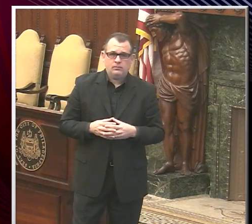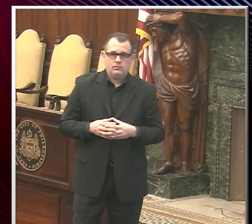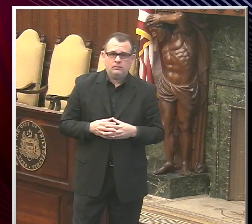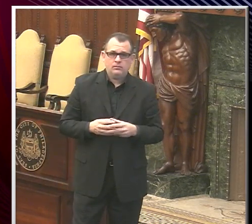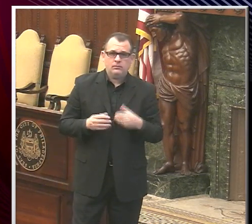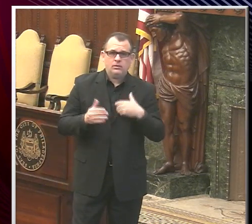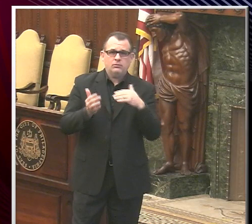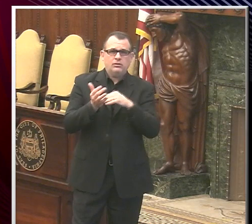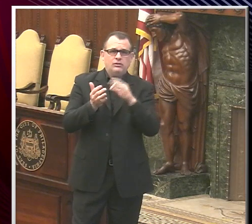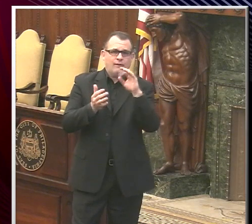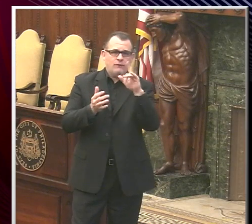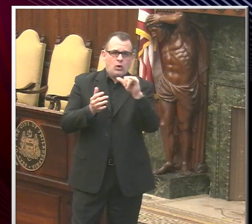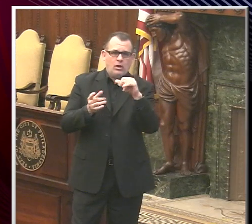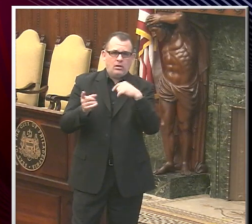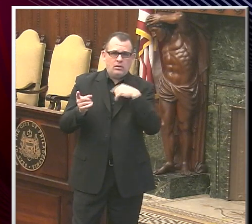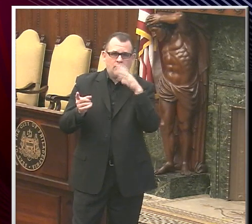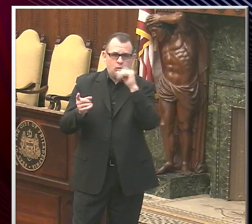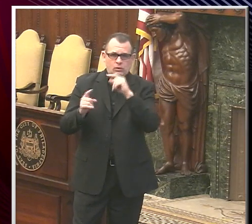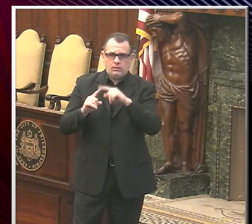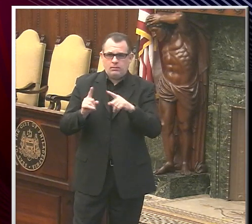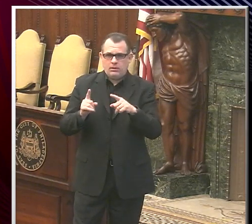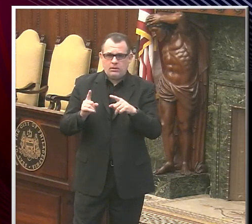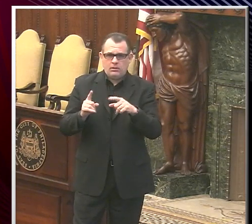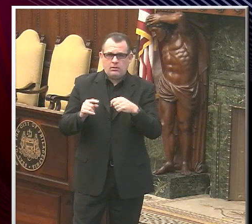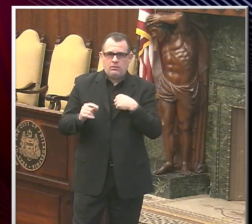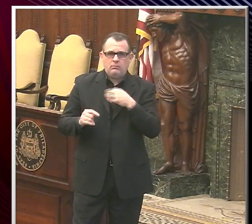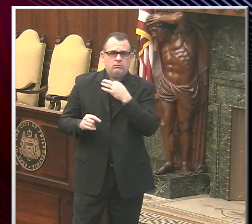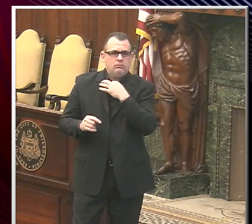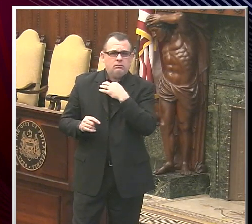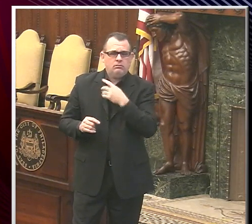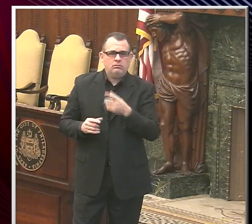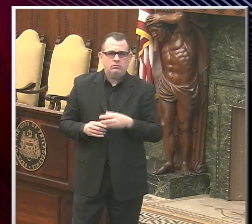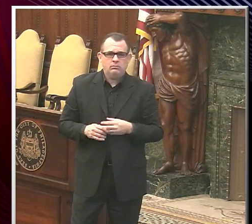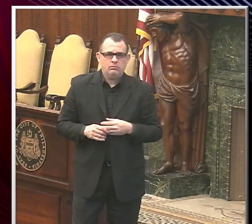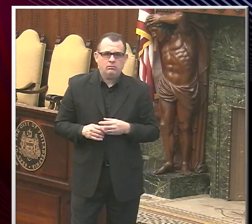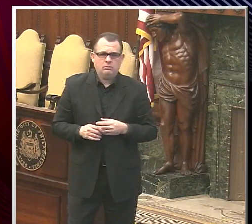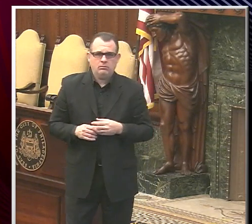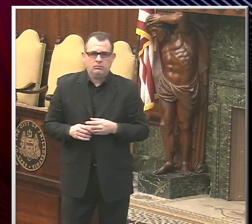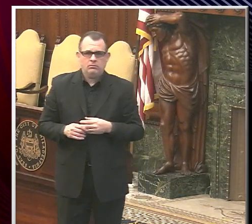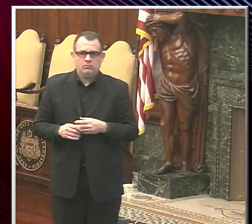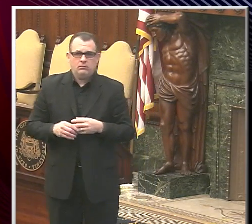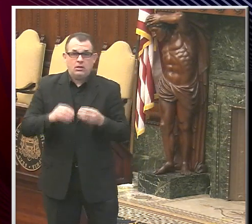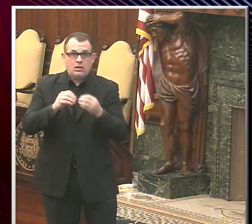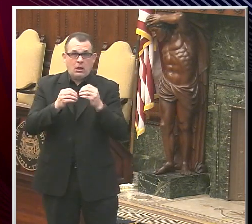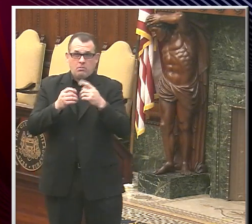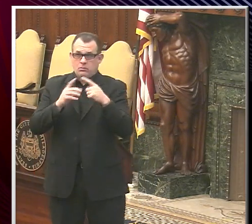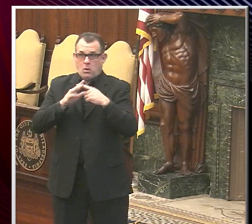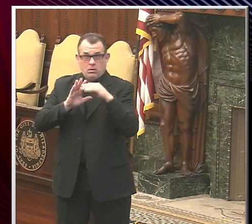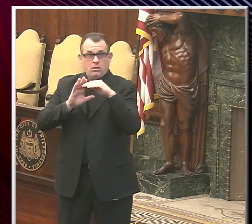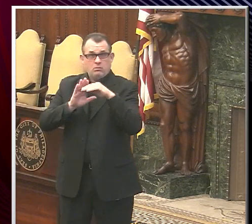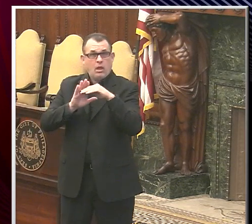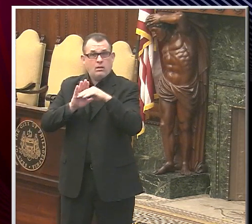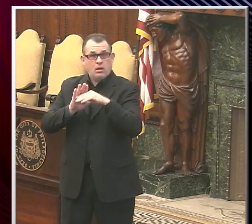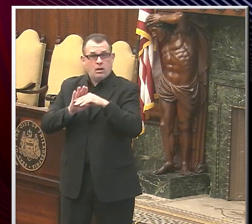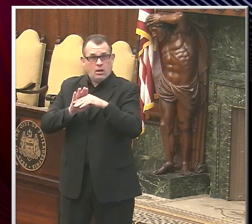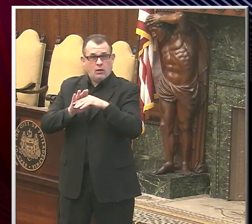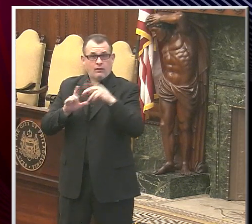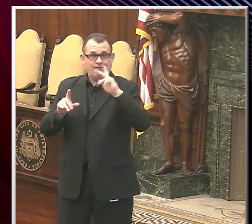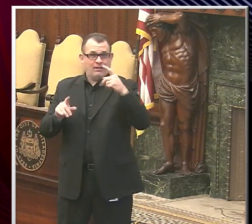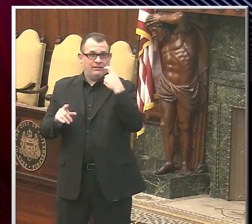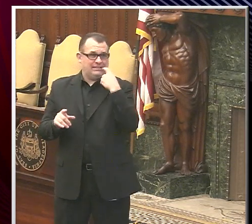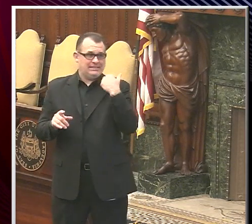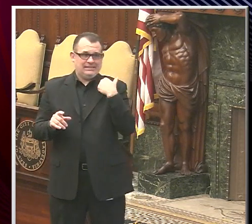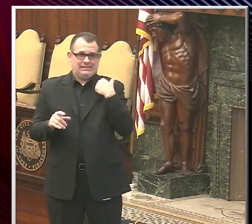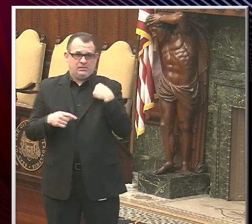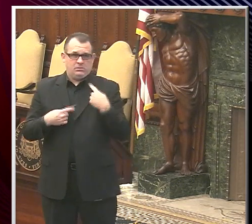I'm just wondering about, given the lowering, consistently lowering case counts in Philadelphia the last few weeks, I'm